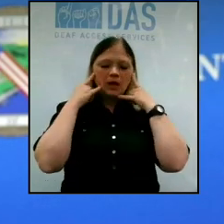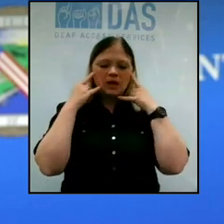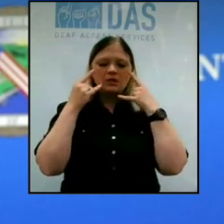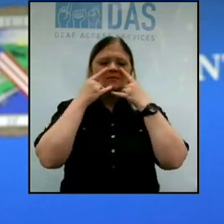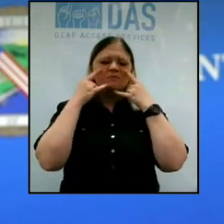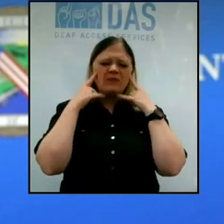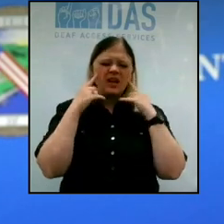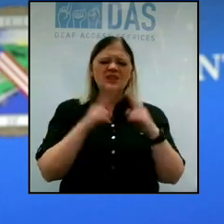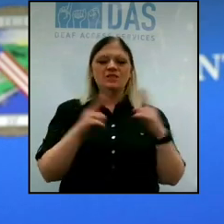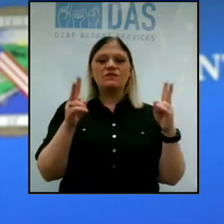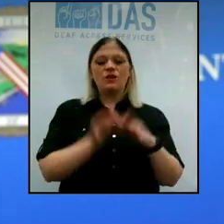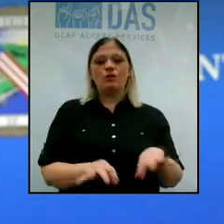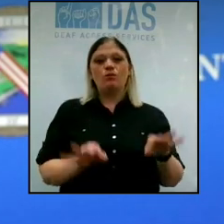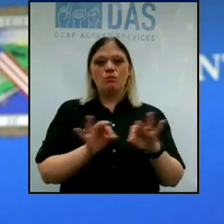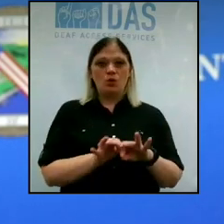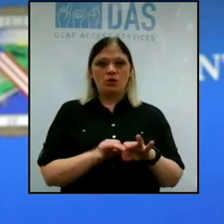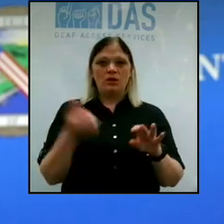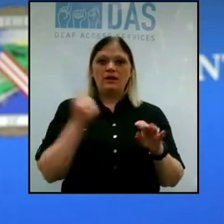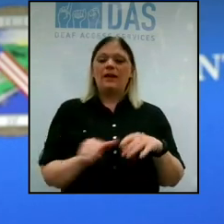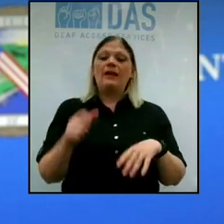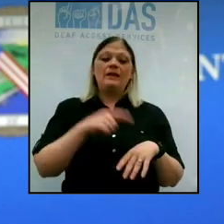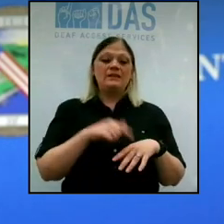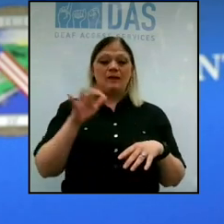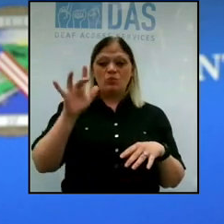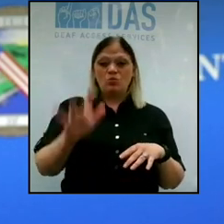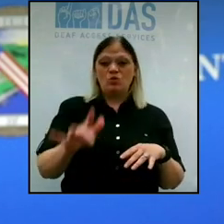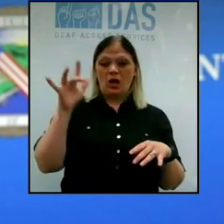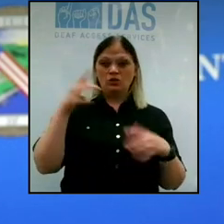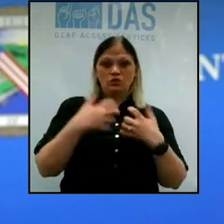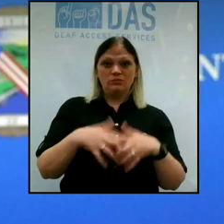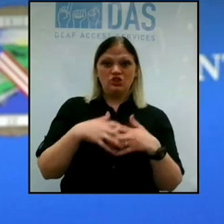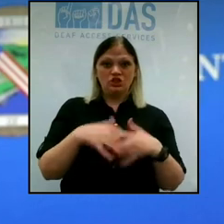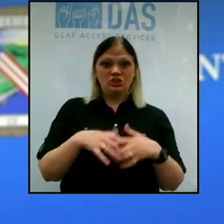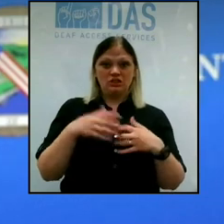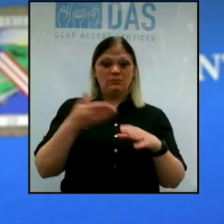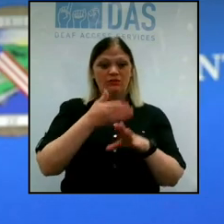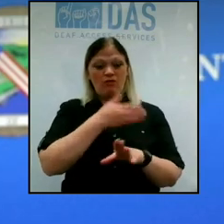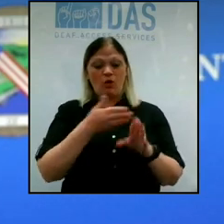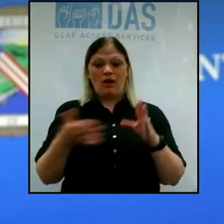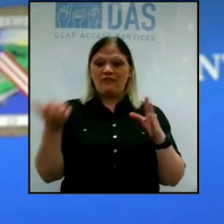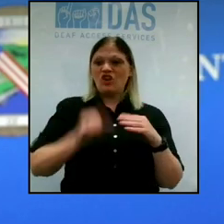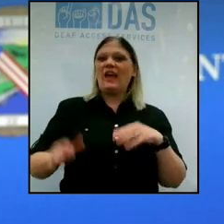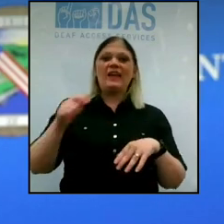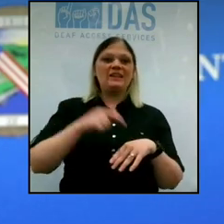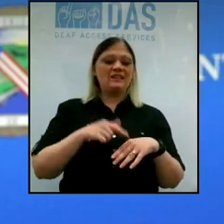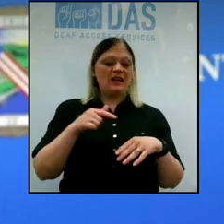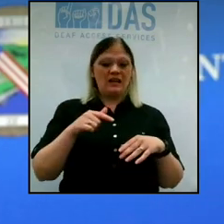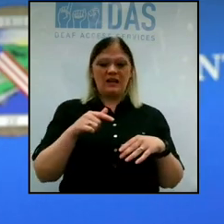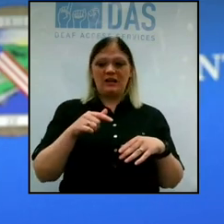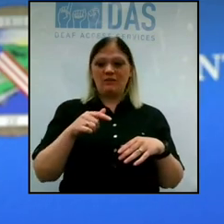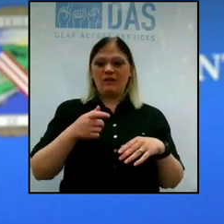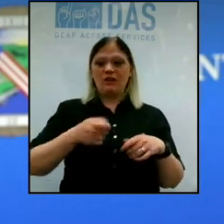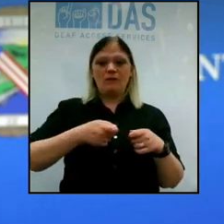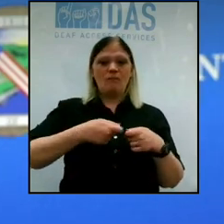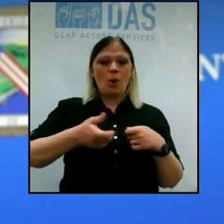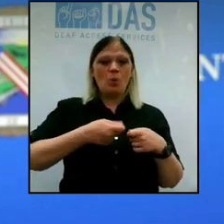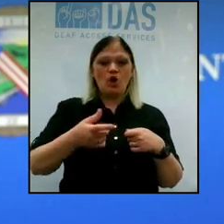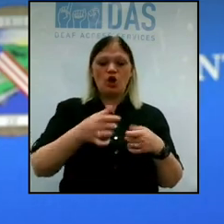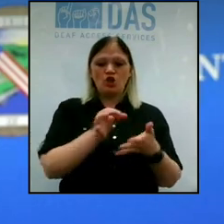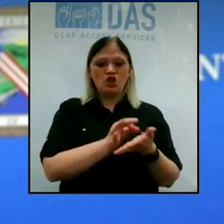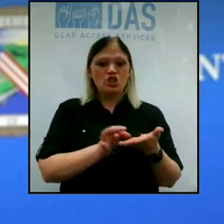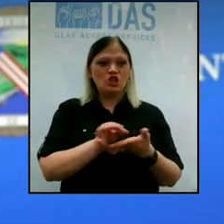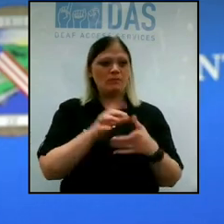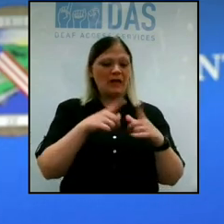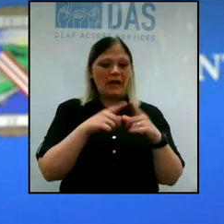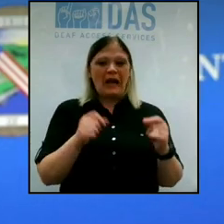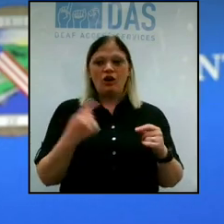A mask is very important. And any time you touch a slot machine before or after, any time you touch a poker chip or a card, wash